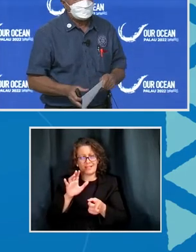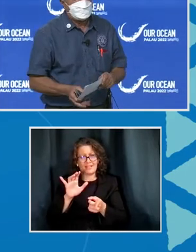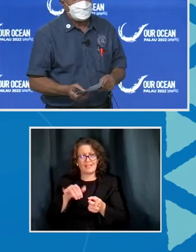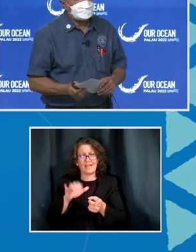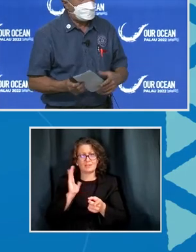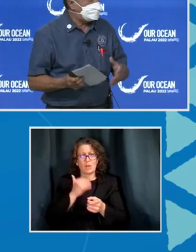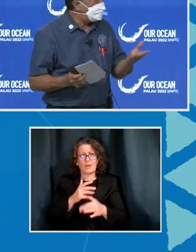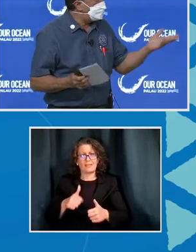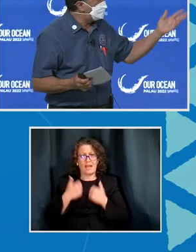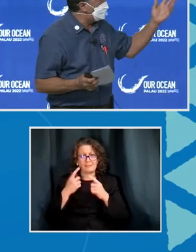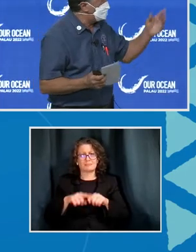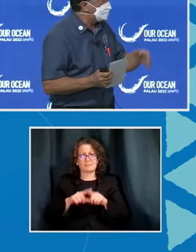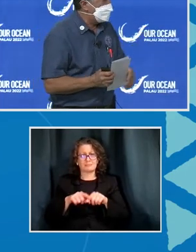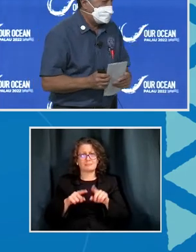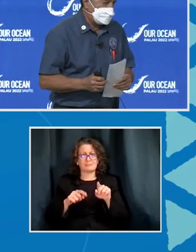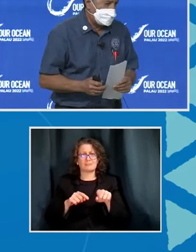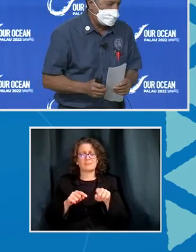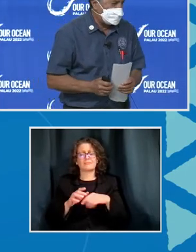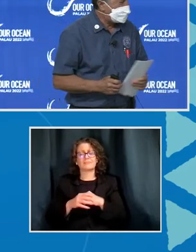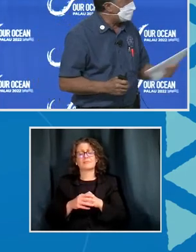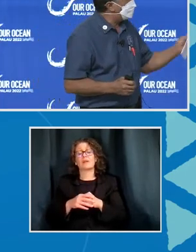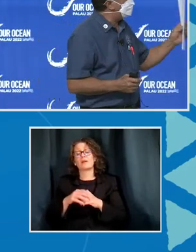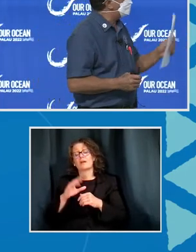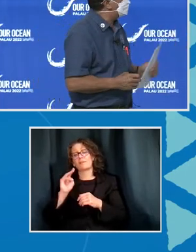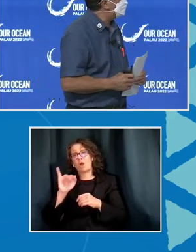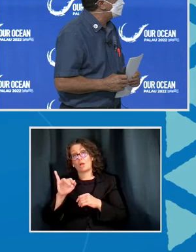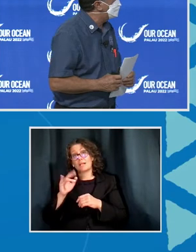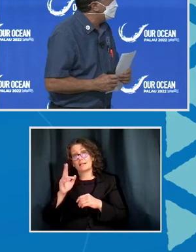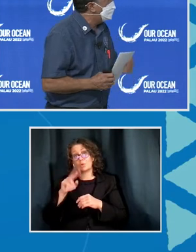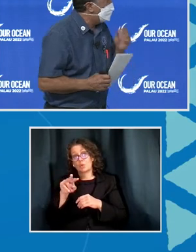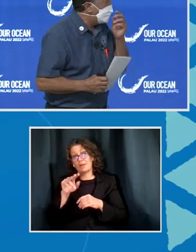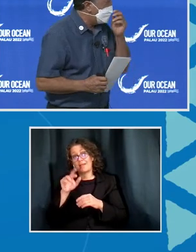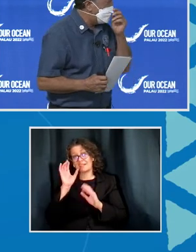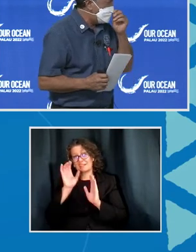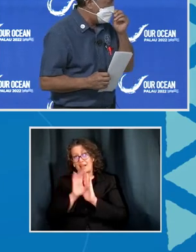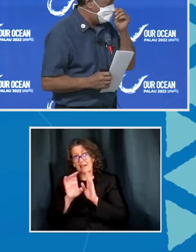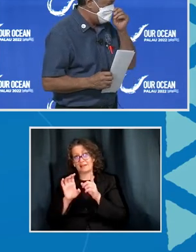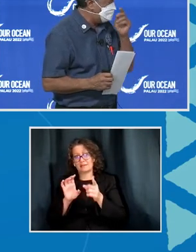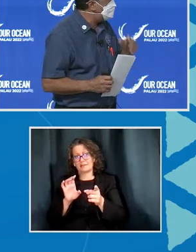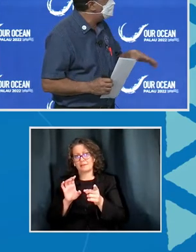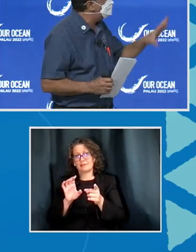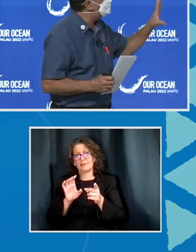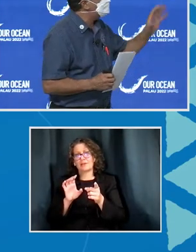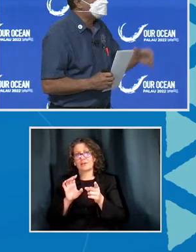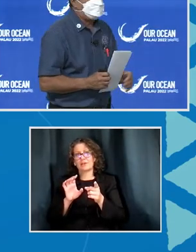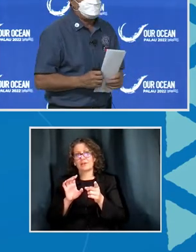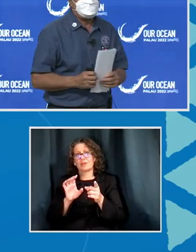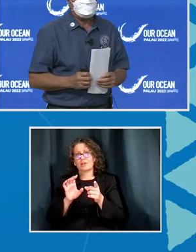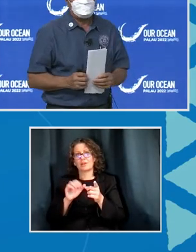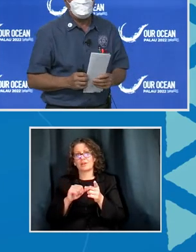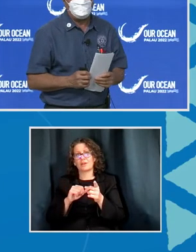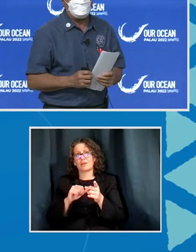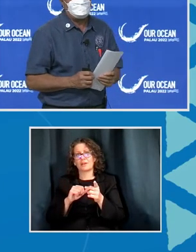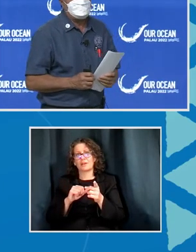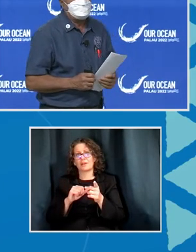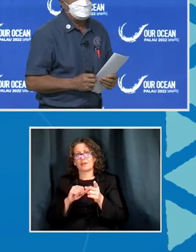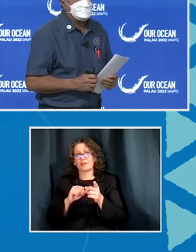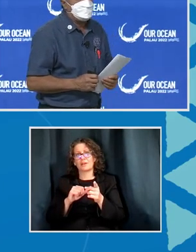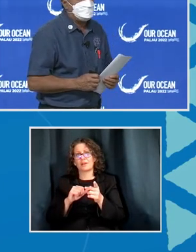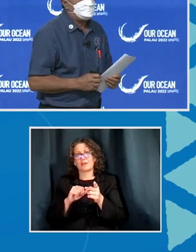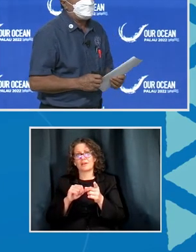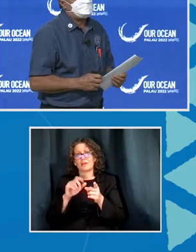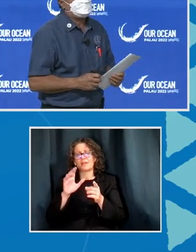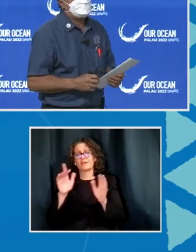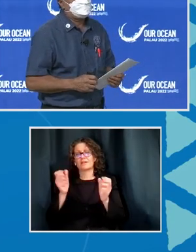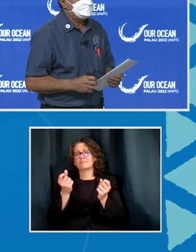The Marshall Islands, as you can look at the slide here, it just dotted small islands